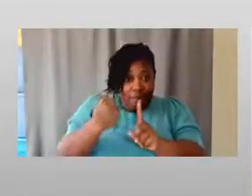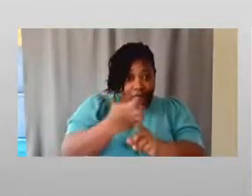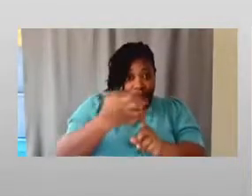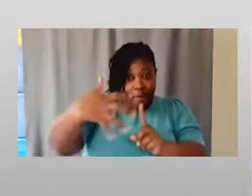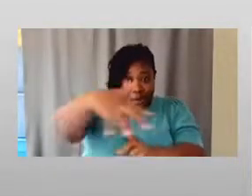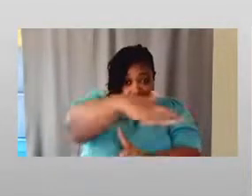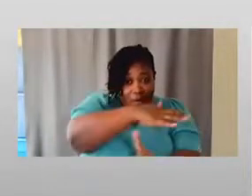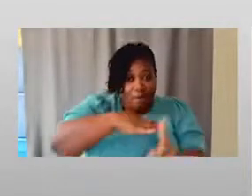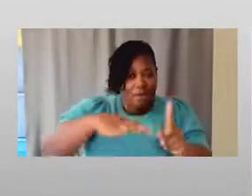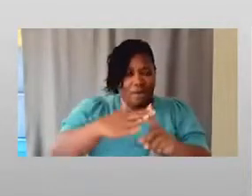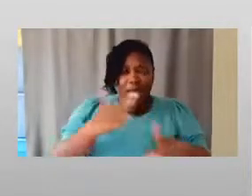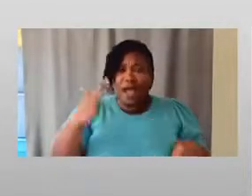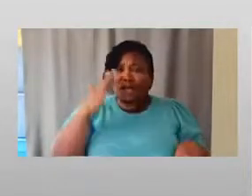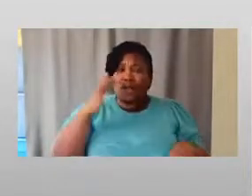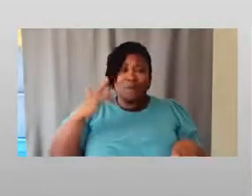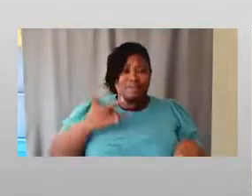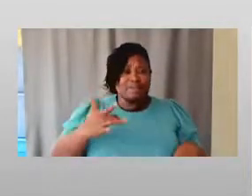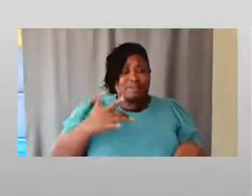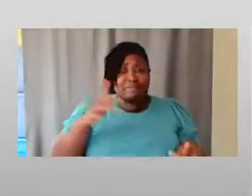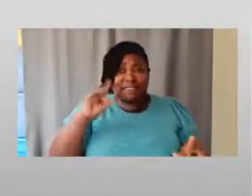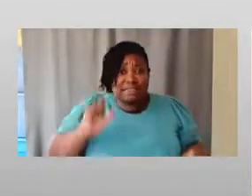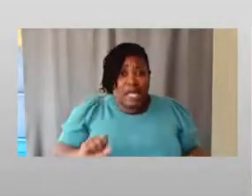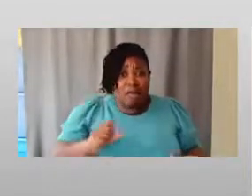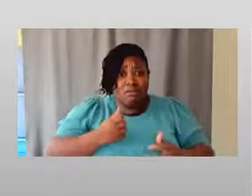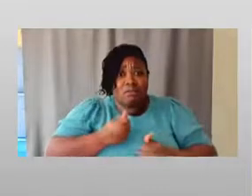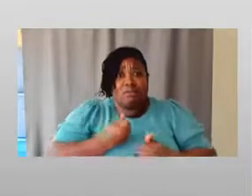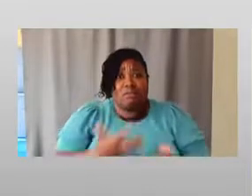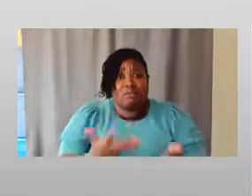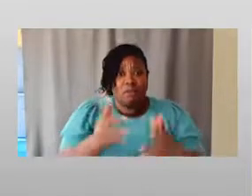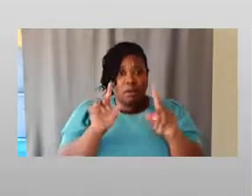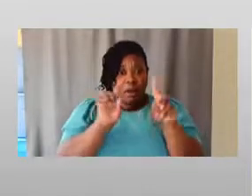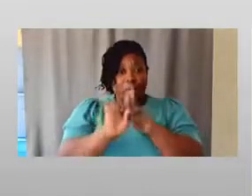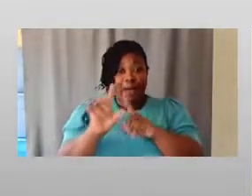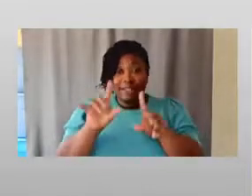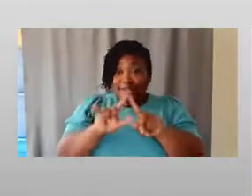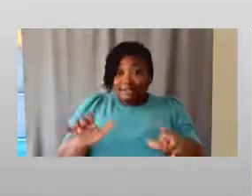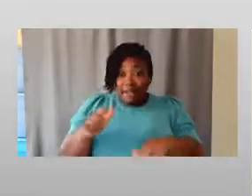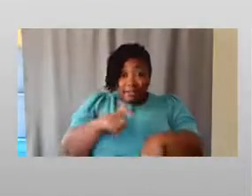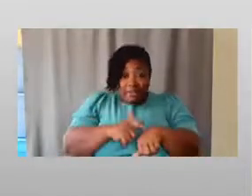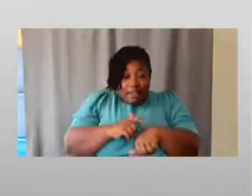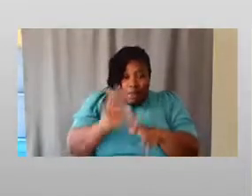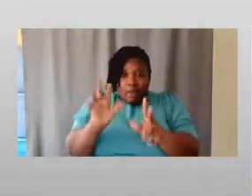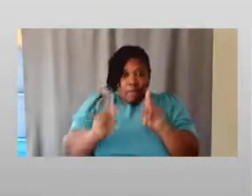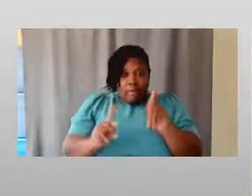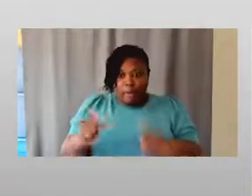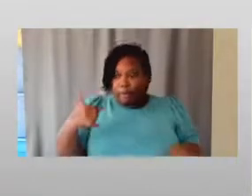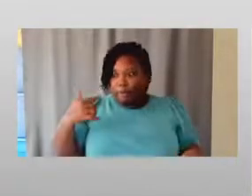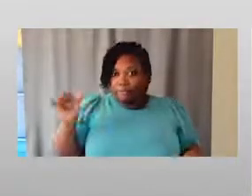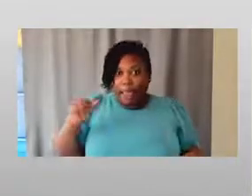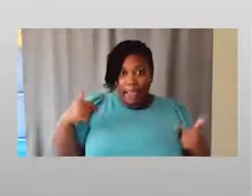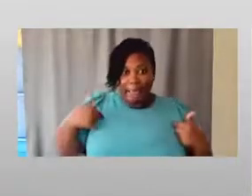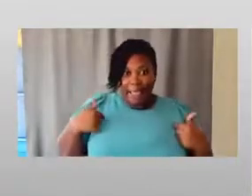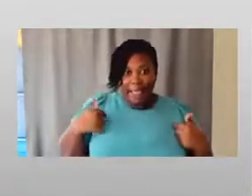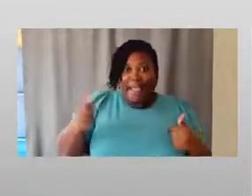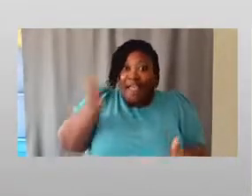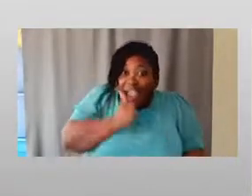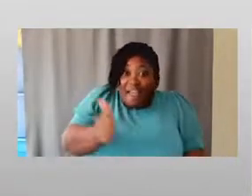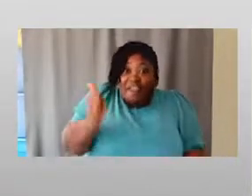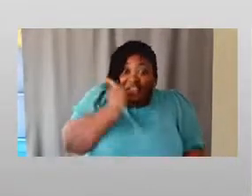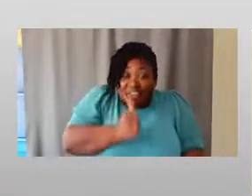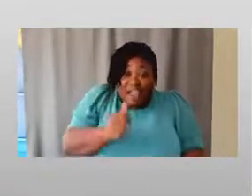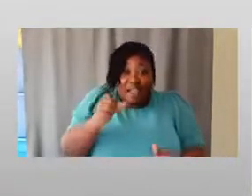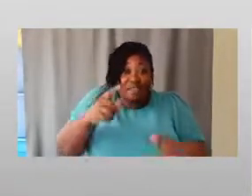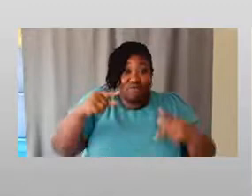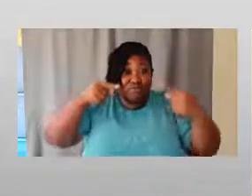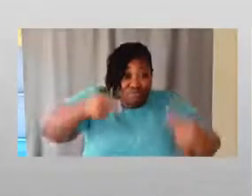I said, I know it sounds exhausting, but at the same time, there's people like me that have to deal with it every day, you know, that goes into a room and I'm like,